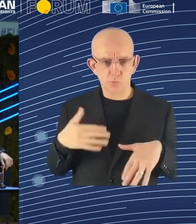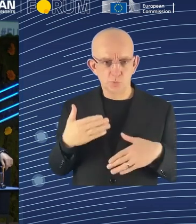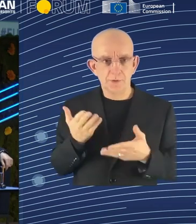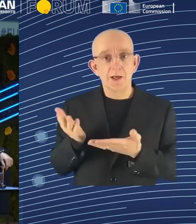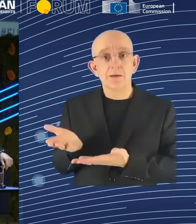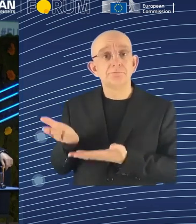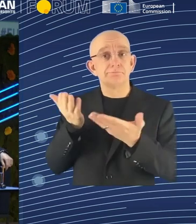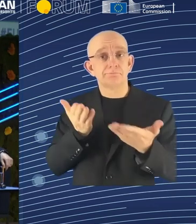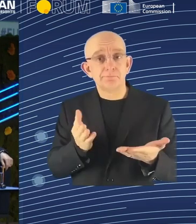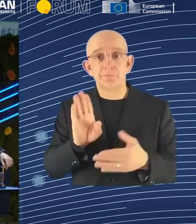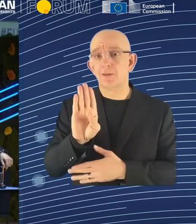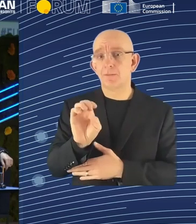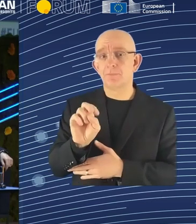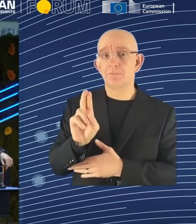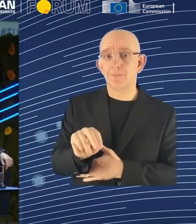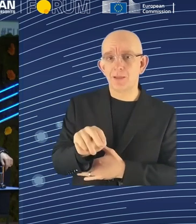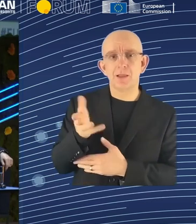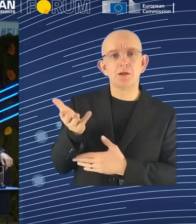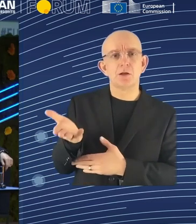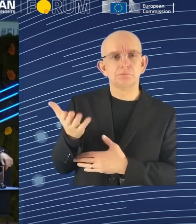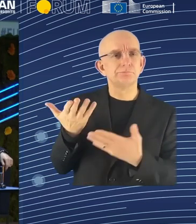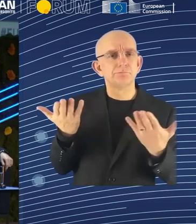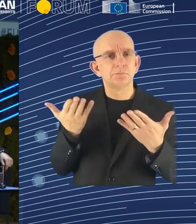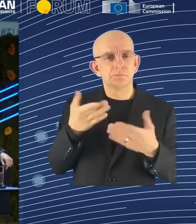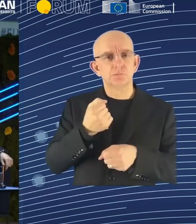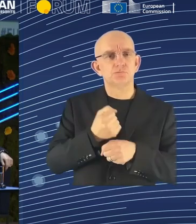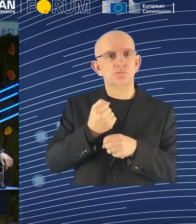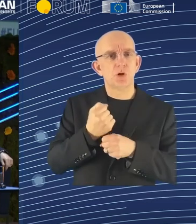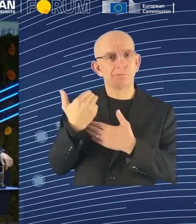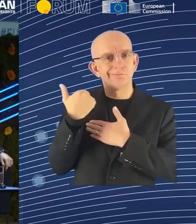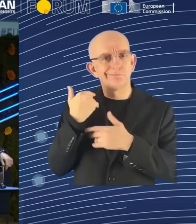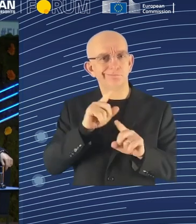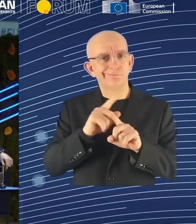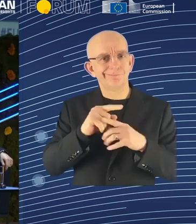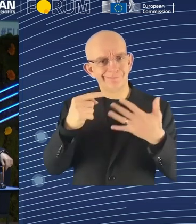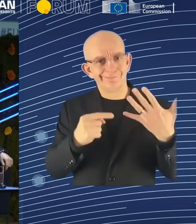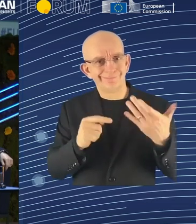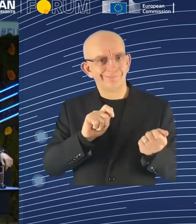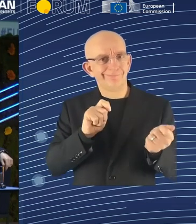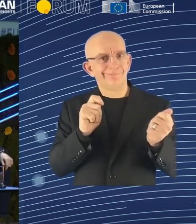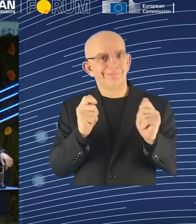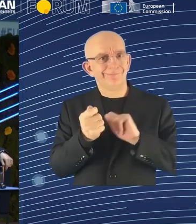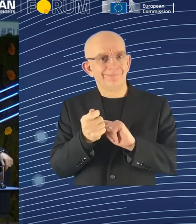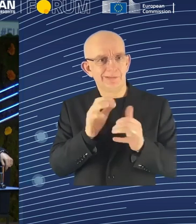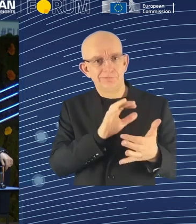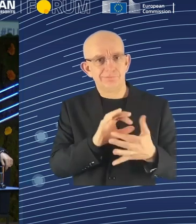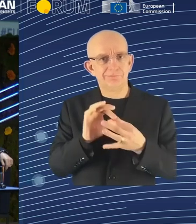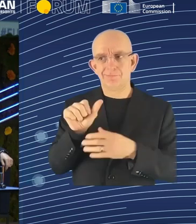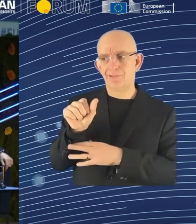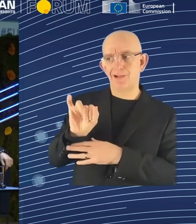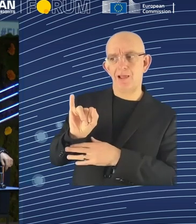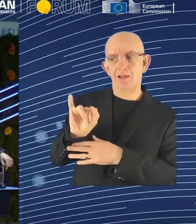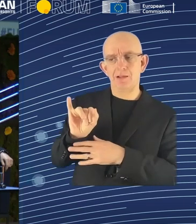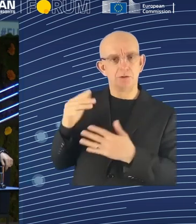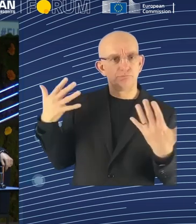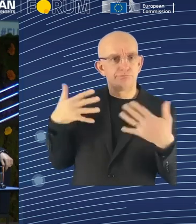and what skills are becoming essential? Because we try to focus it all on the skills, you know, they say skills are the currency of the future. Well, it is currency